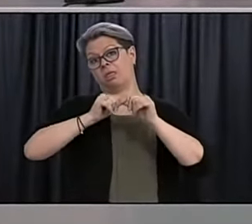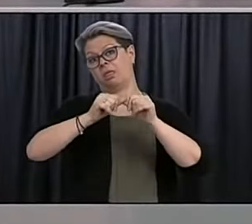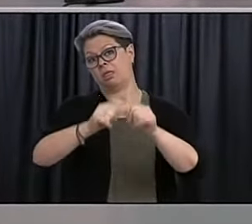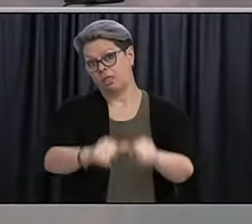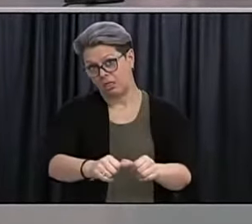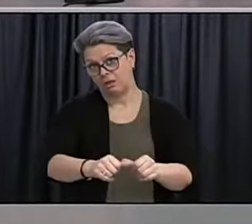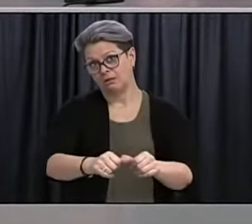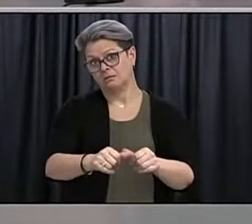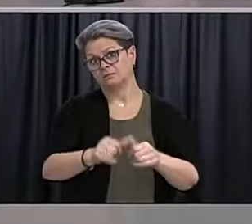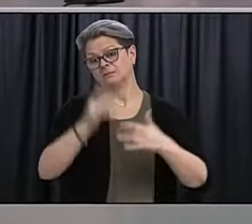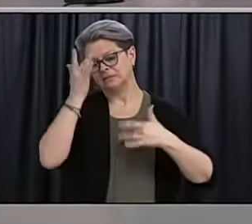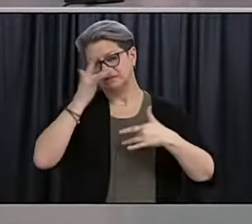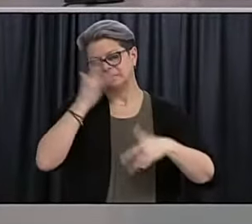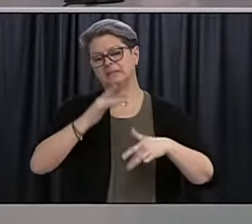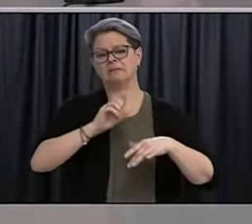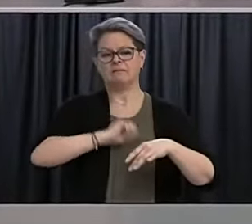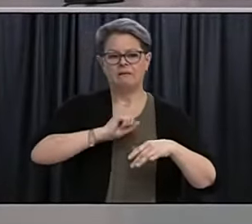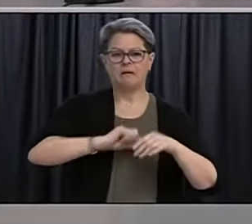haulers?